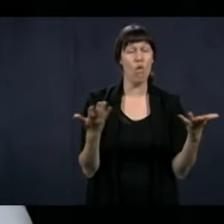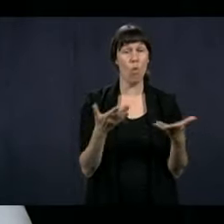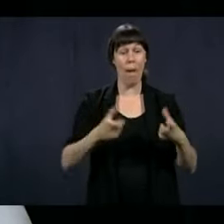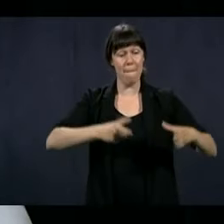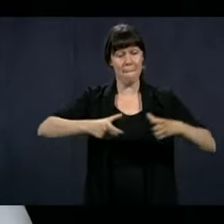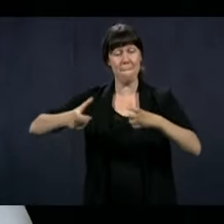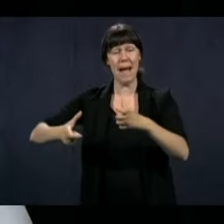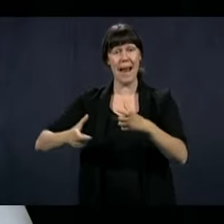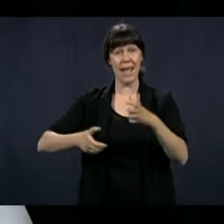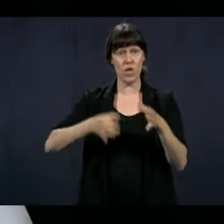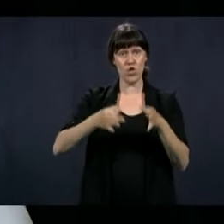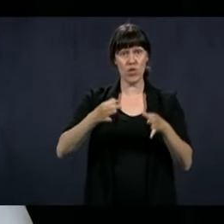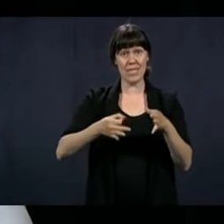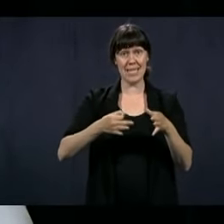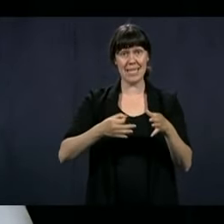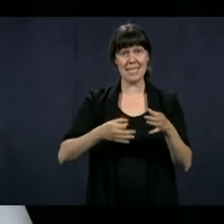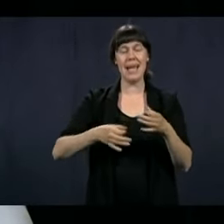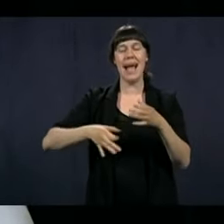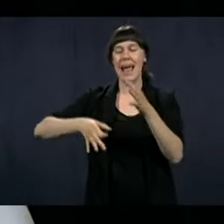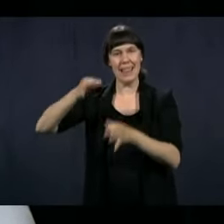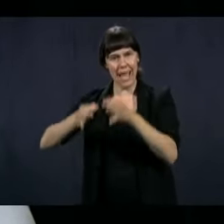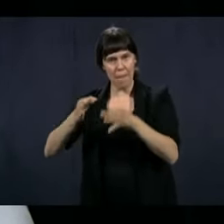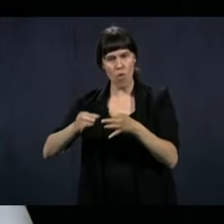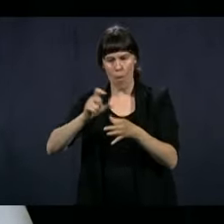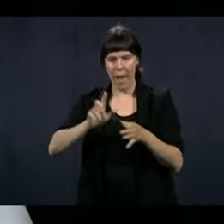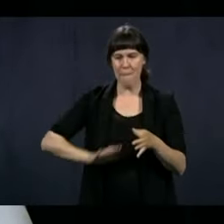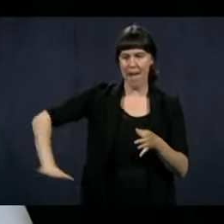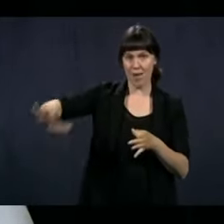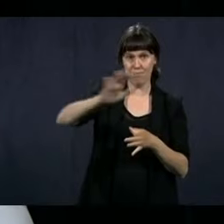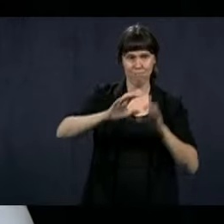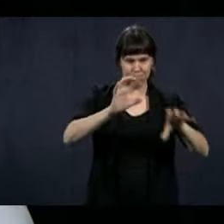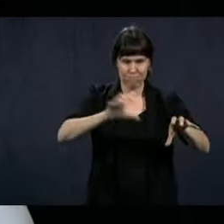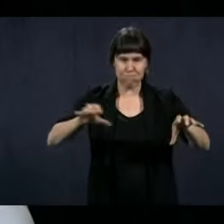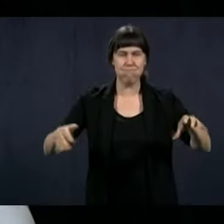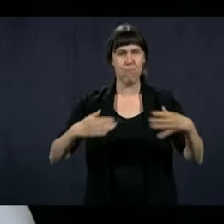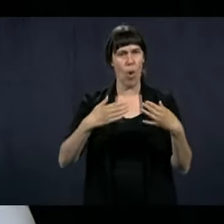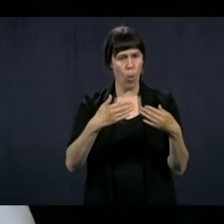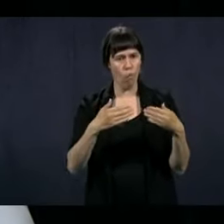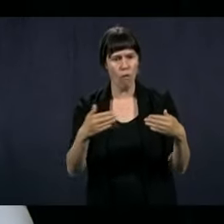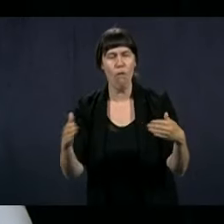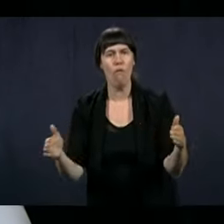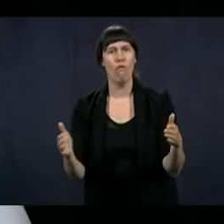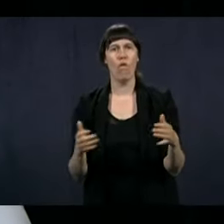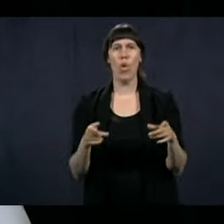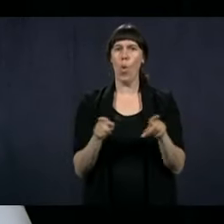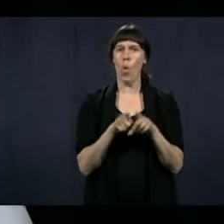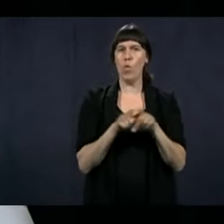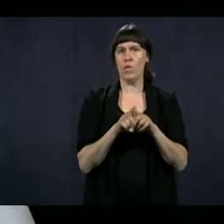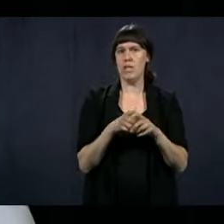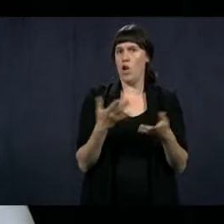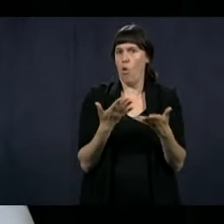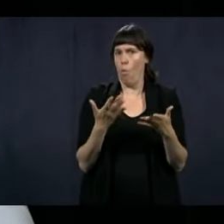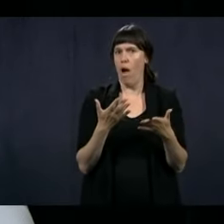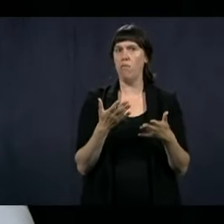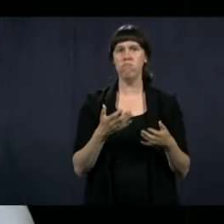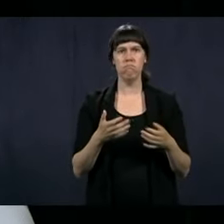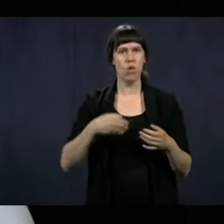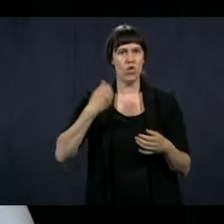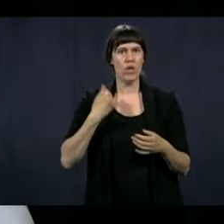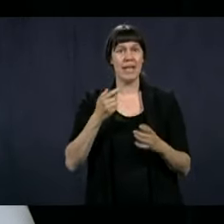based on the reopening of tribunals and courthouses throughout Quebec, but it will also be based on a large part